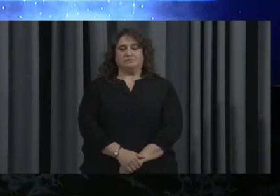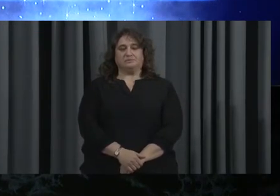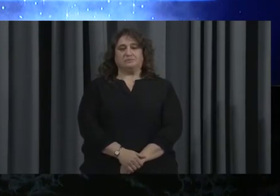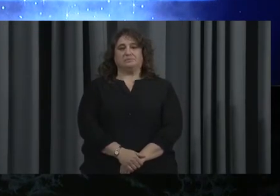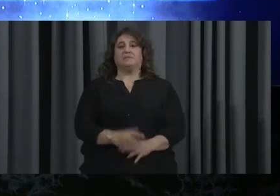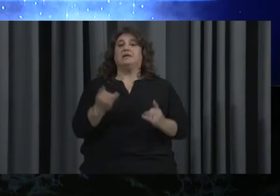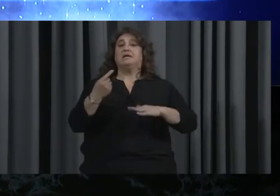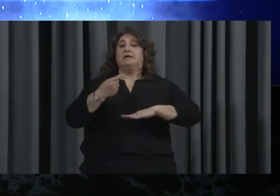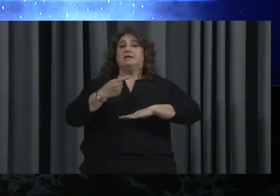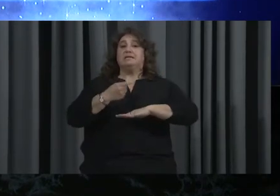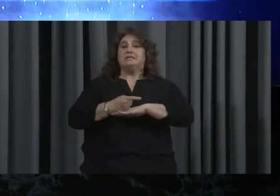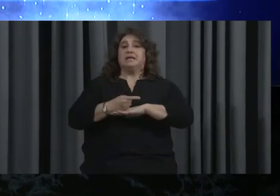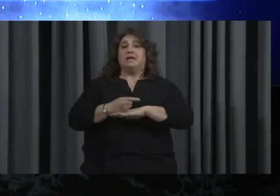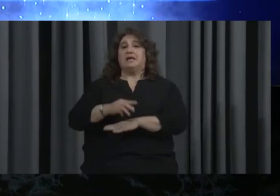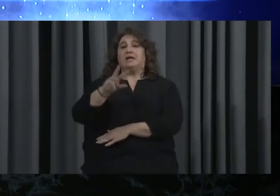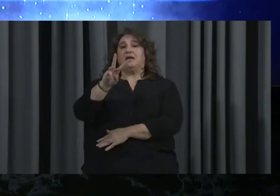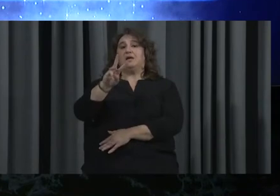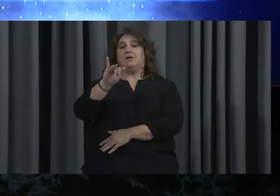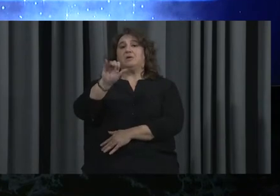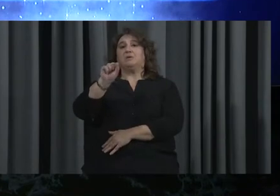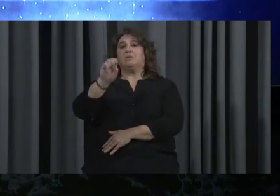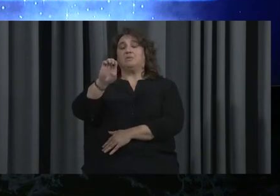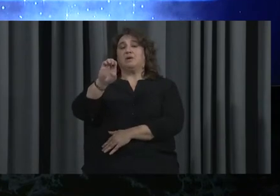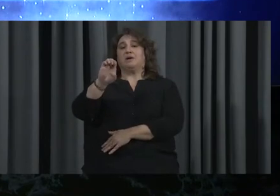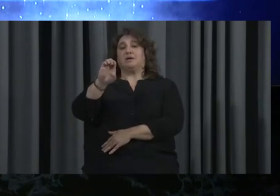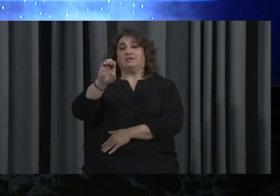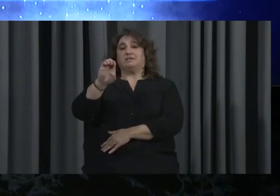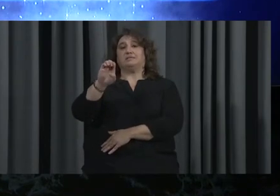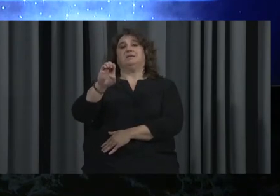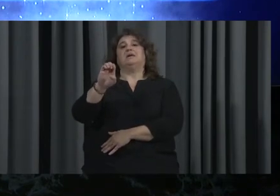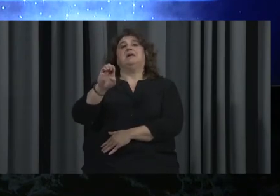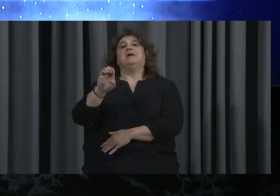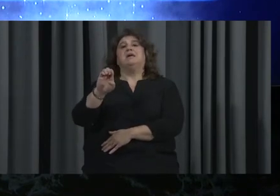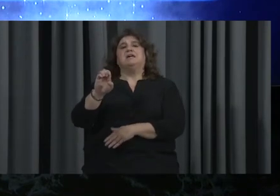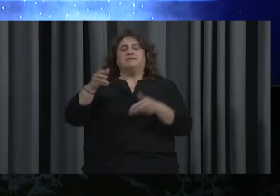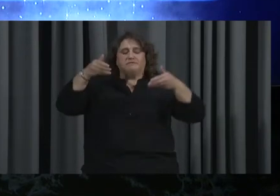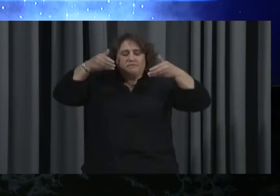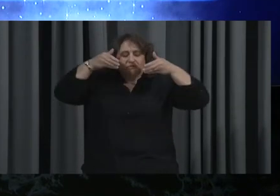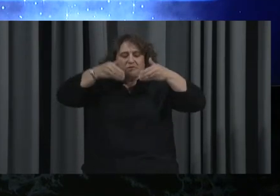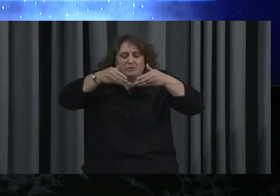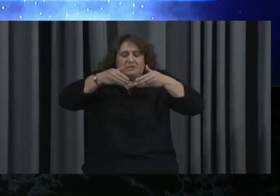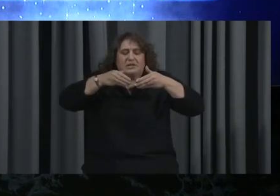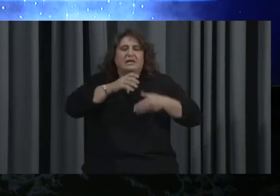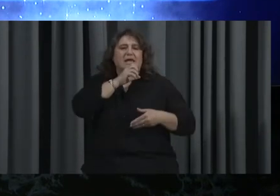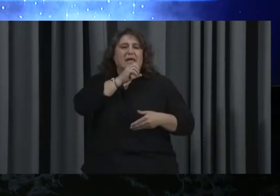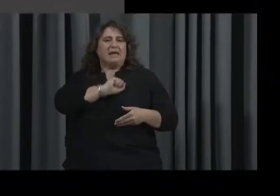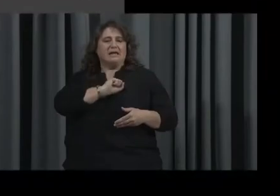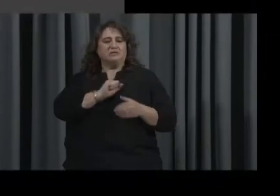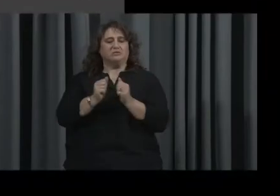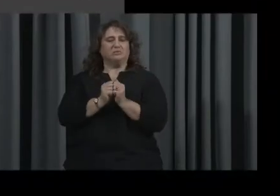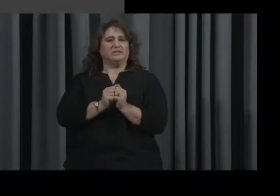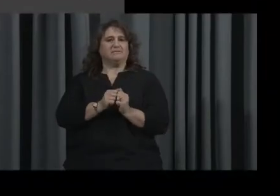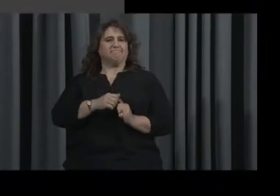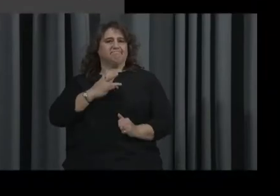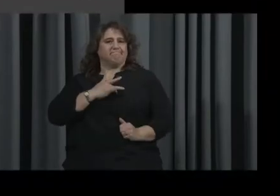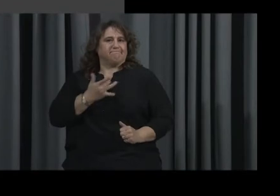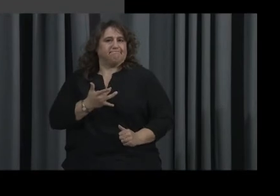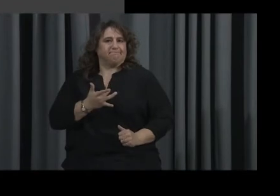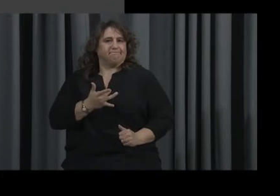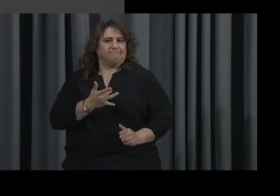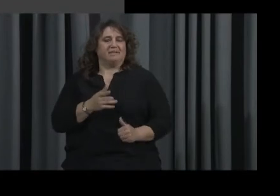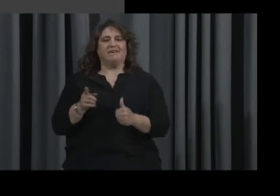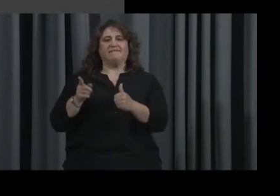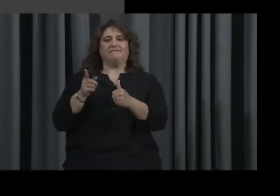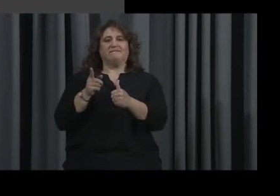Today's WISE session will be on Lesson 2, Aging Sensitivity. Before we get into that, Trent will